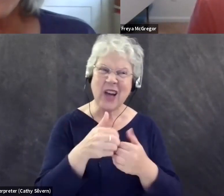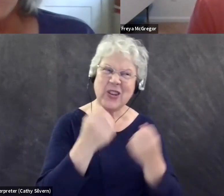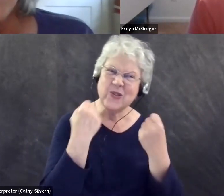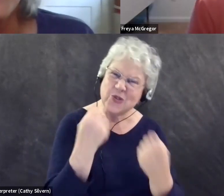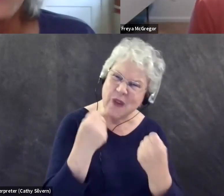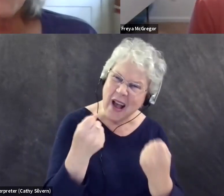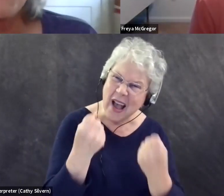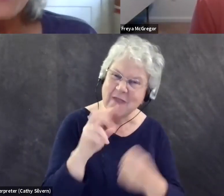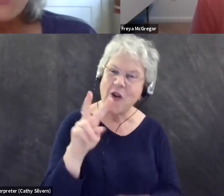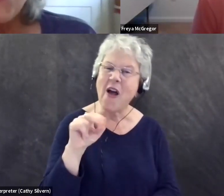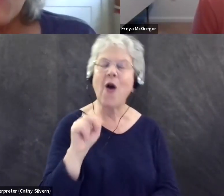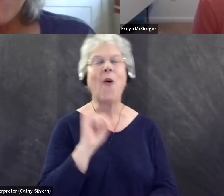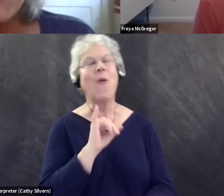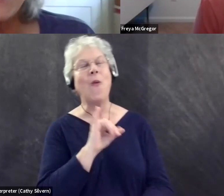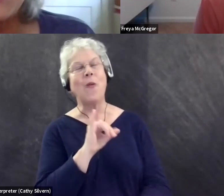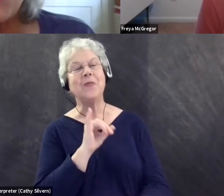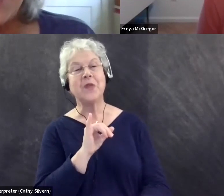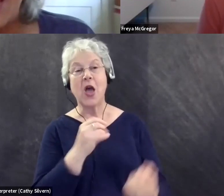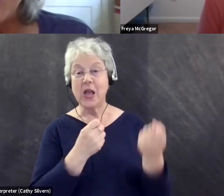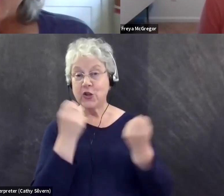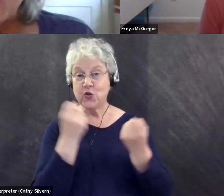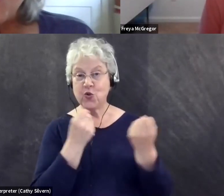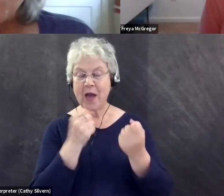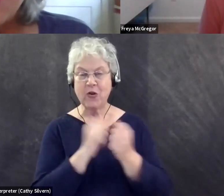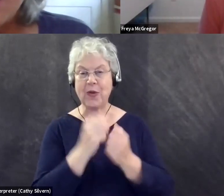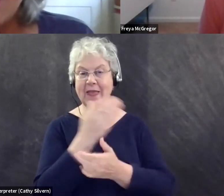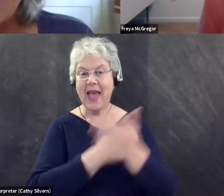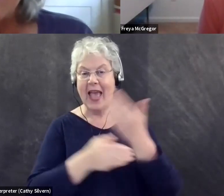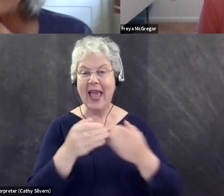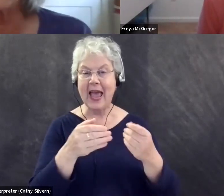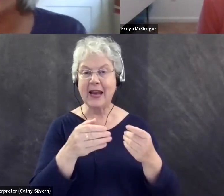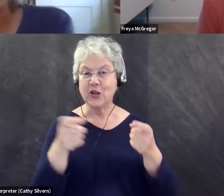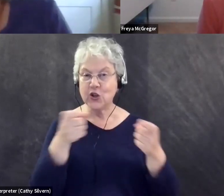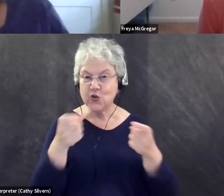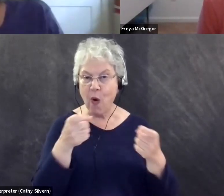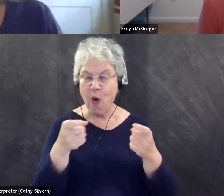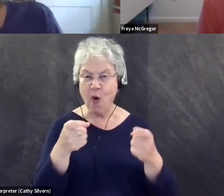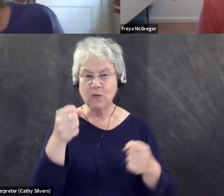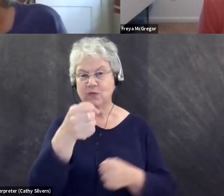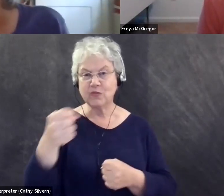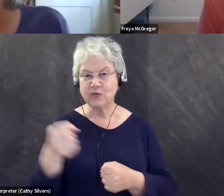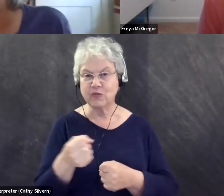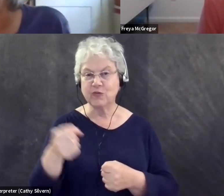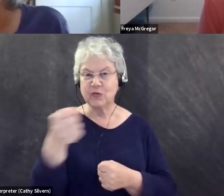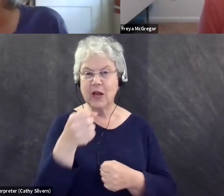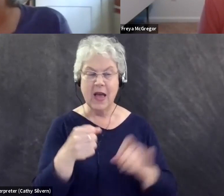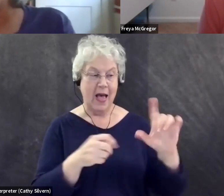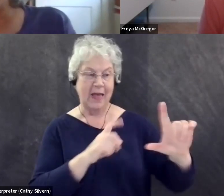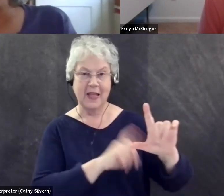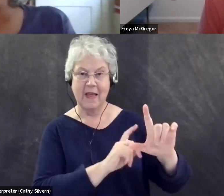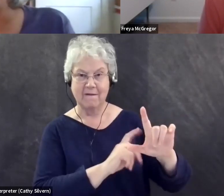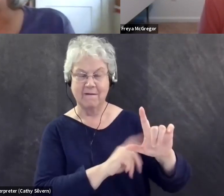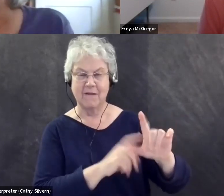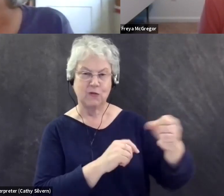Oh yeah. That, um, so the driving is with a hand control and the hand control comes out from the left side